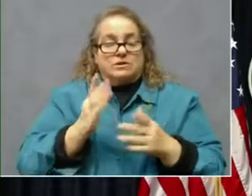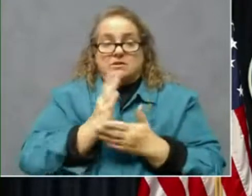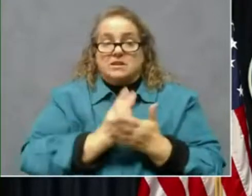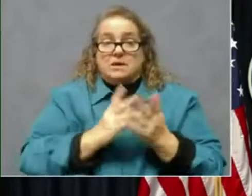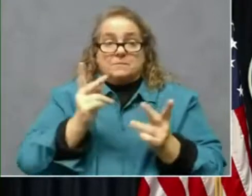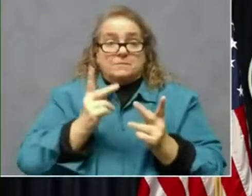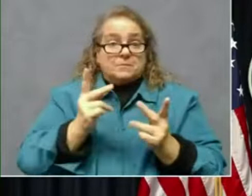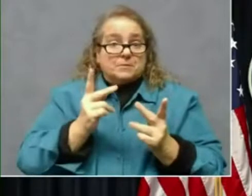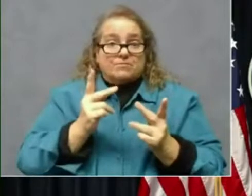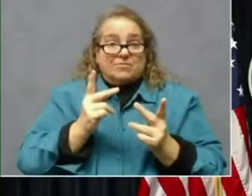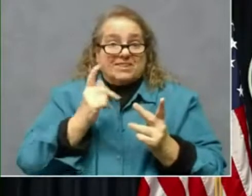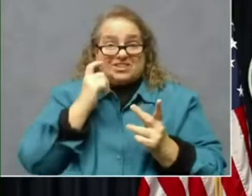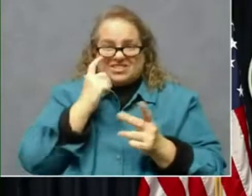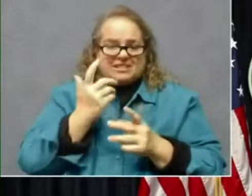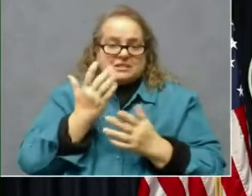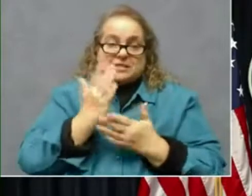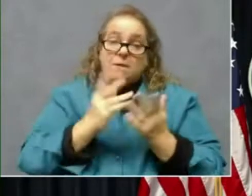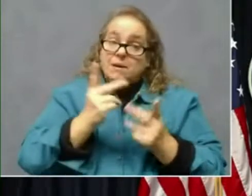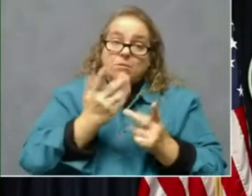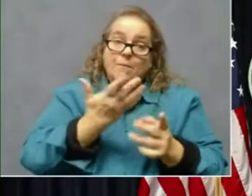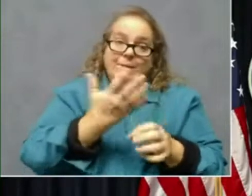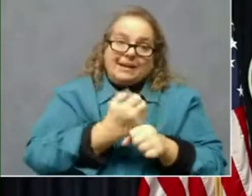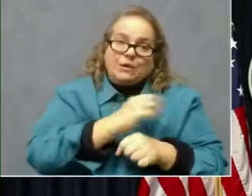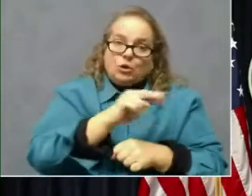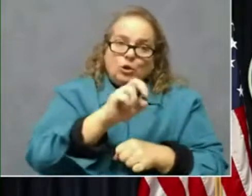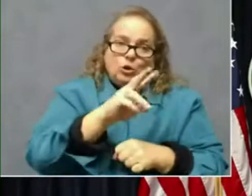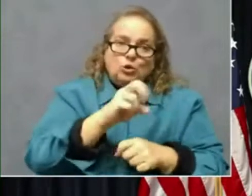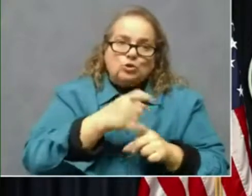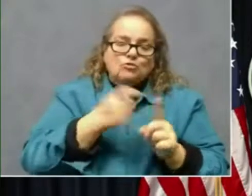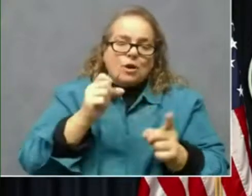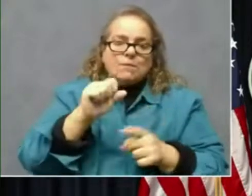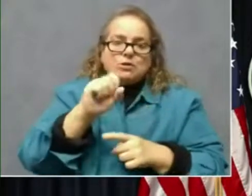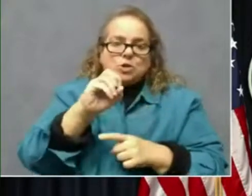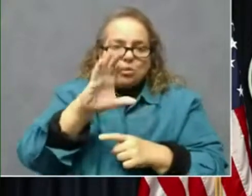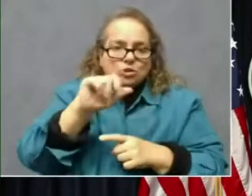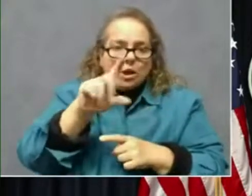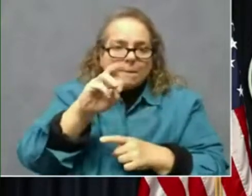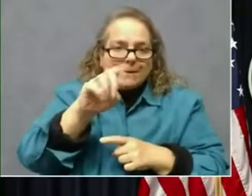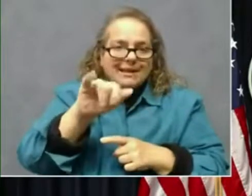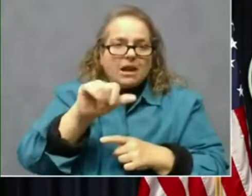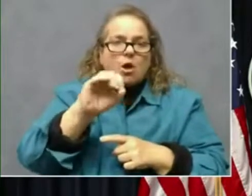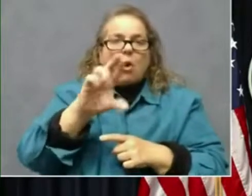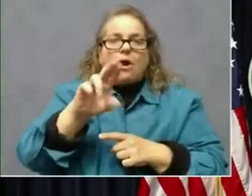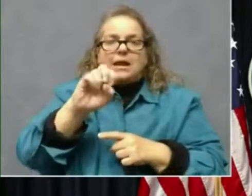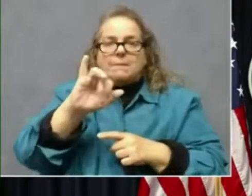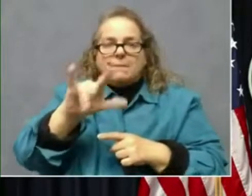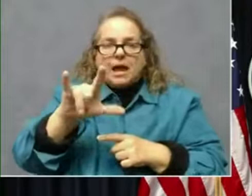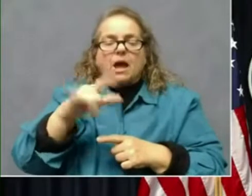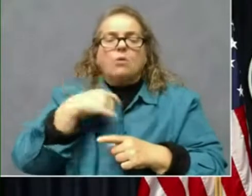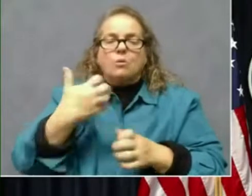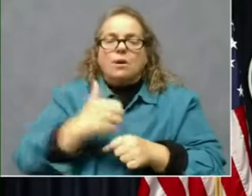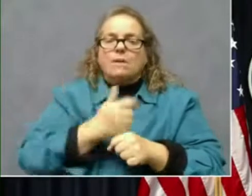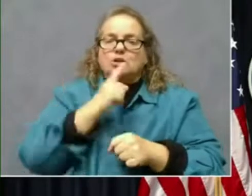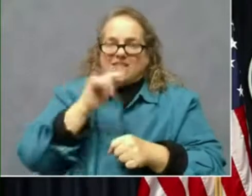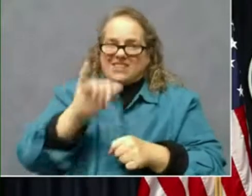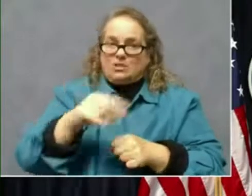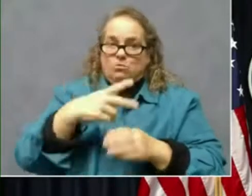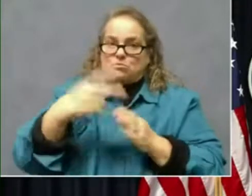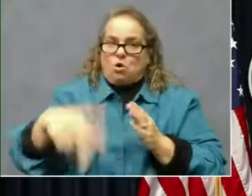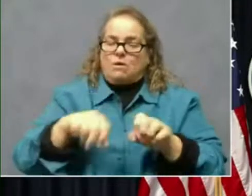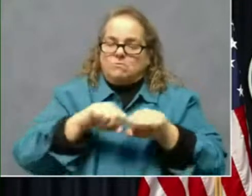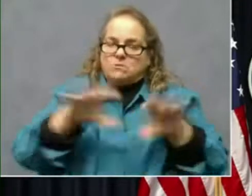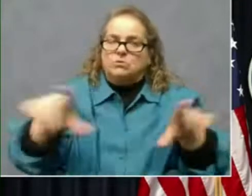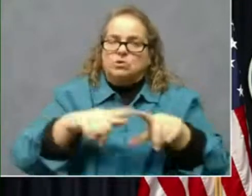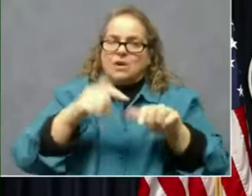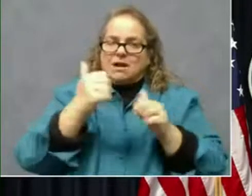news from email or social media. We want this program to get out there for everybody who needs it.